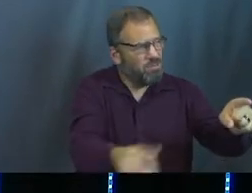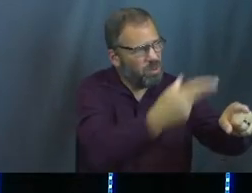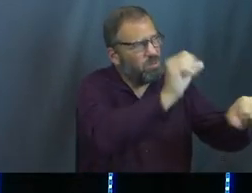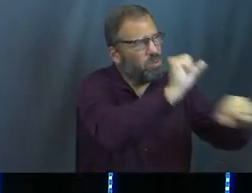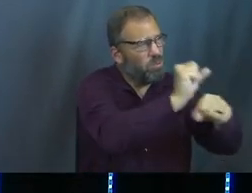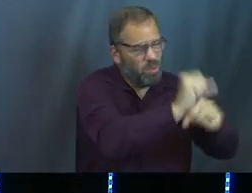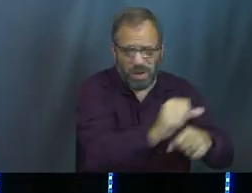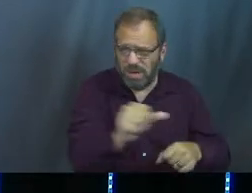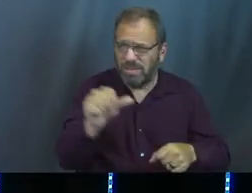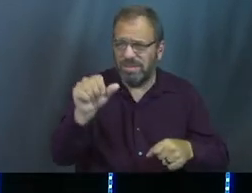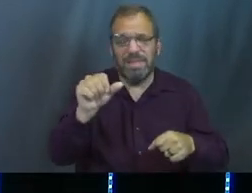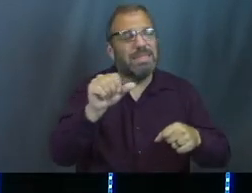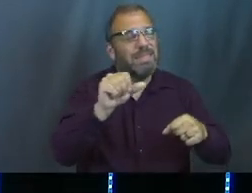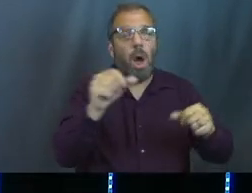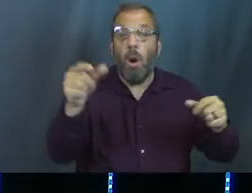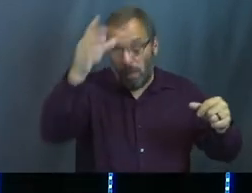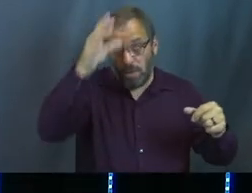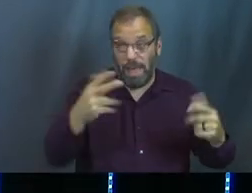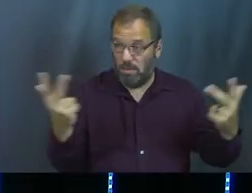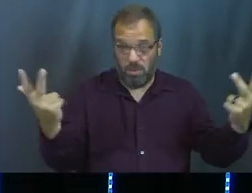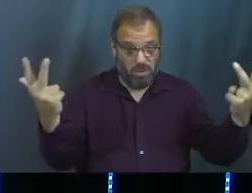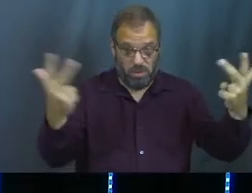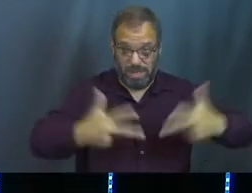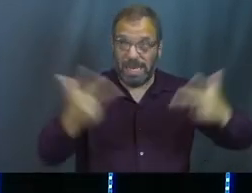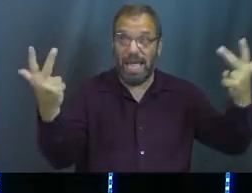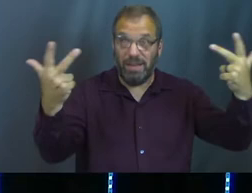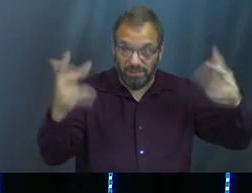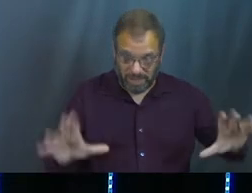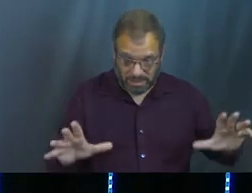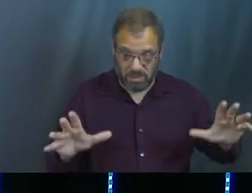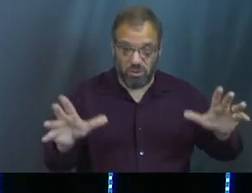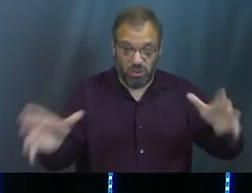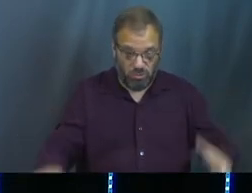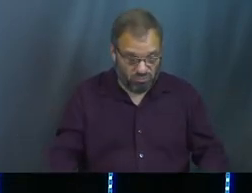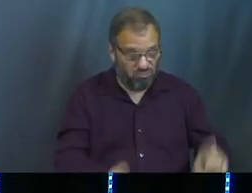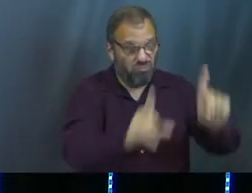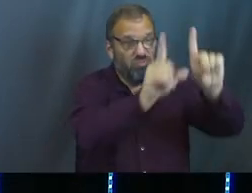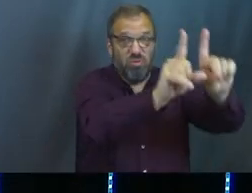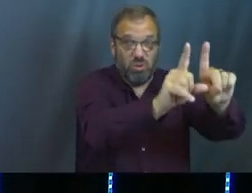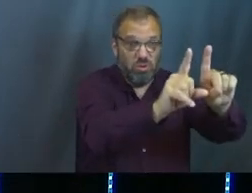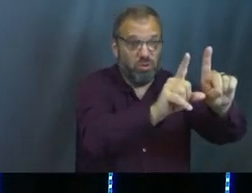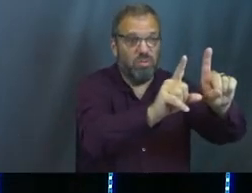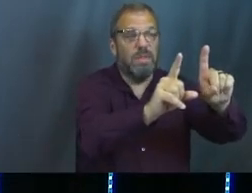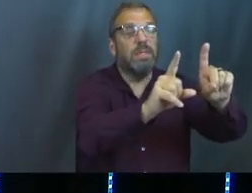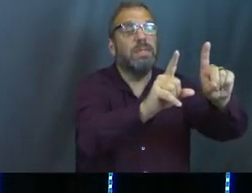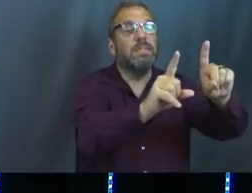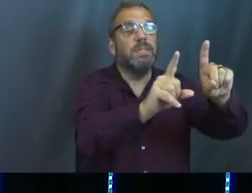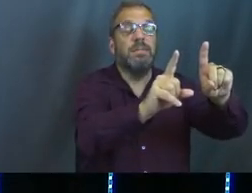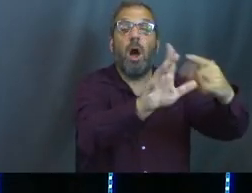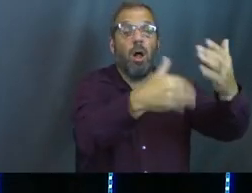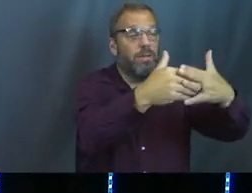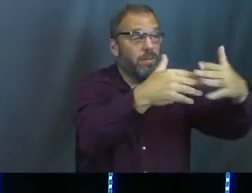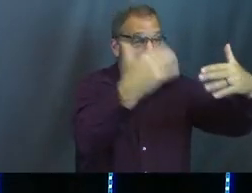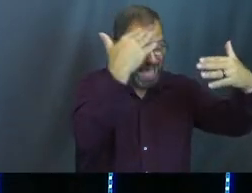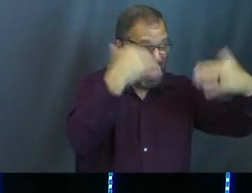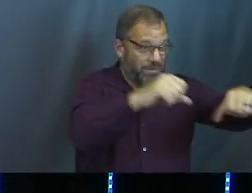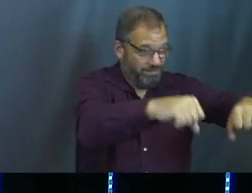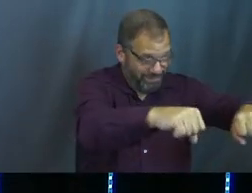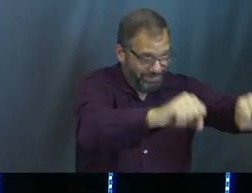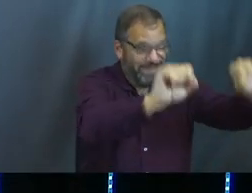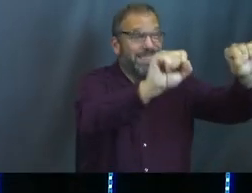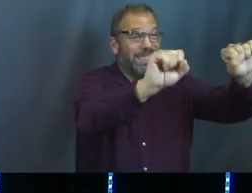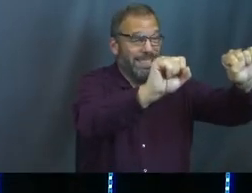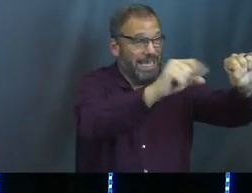and the cupbearer, both men in three days are taken before Pharaoh and his officials, and their heads are both raised in front of all of them. The